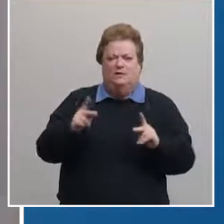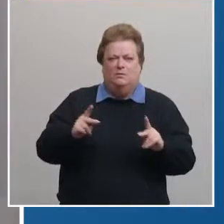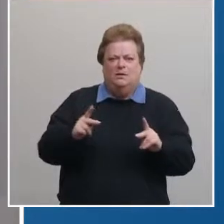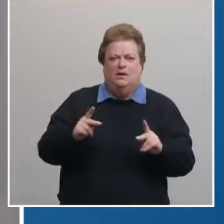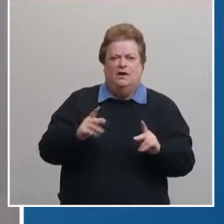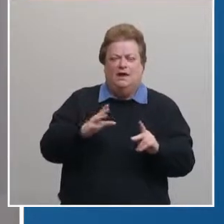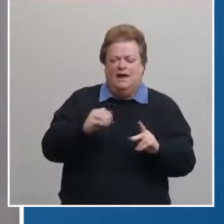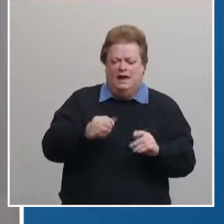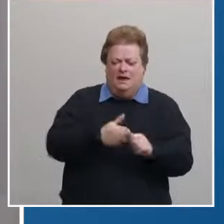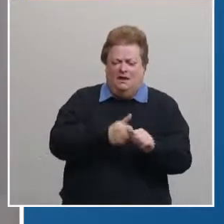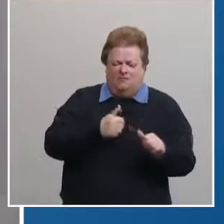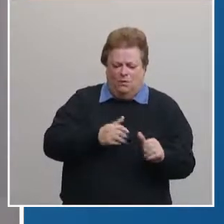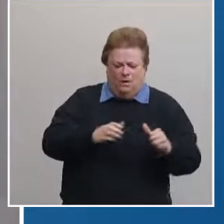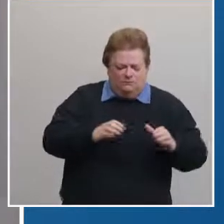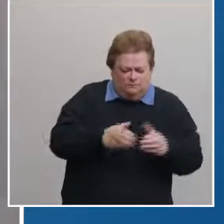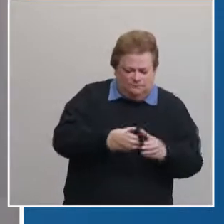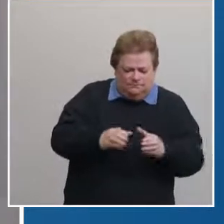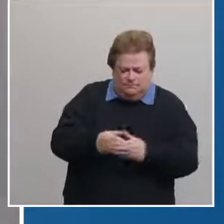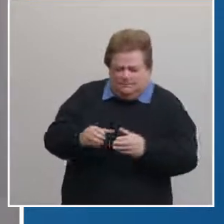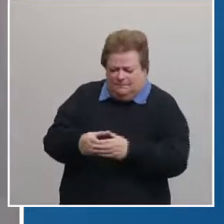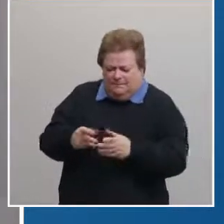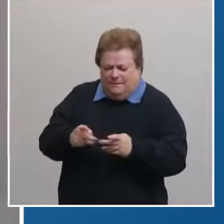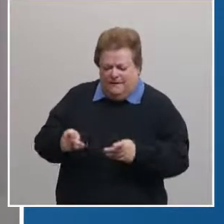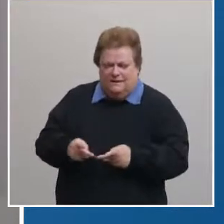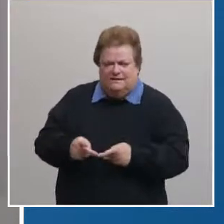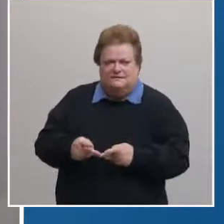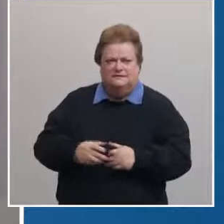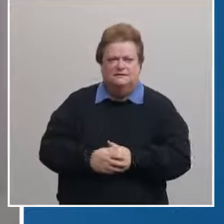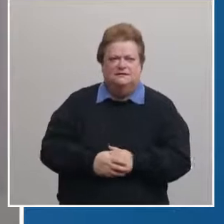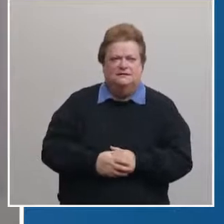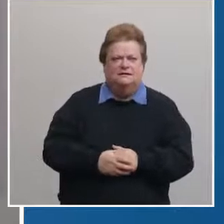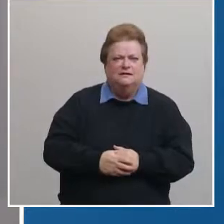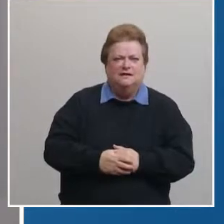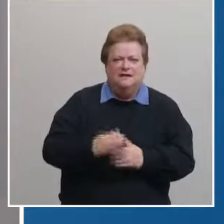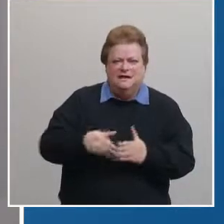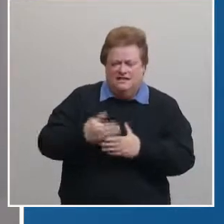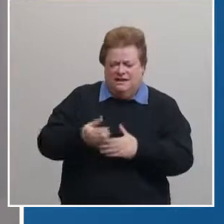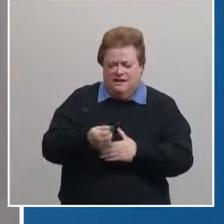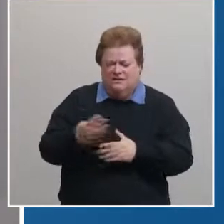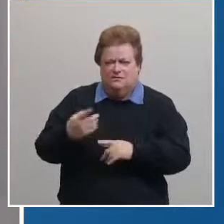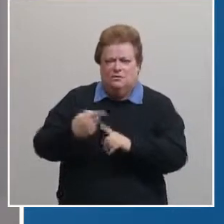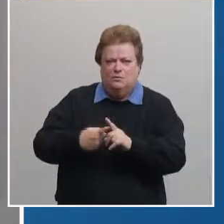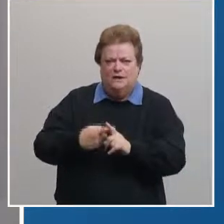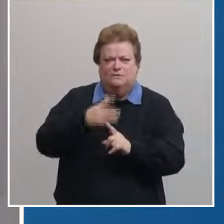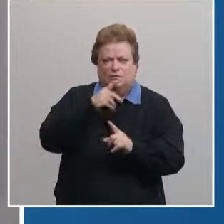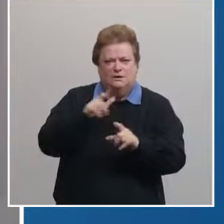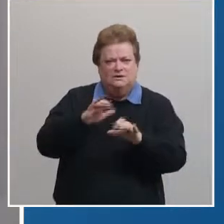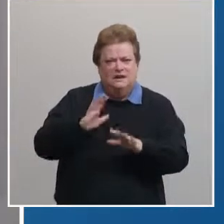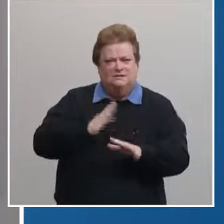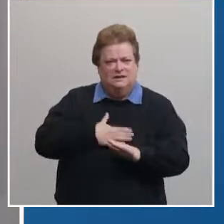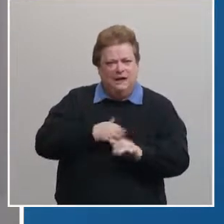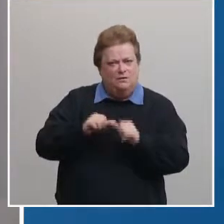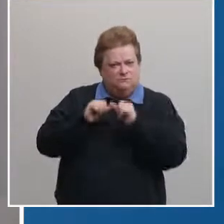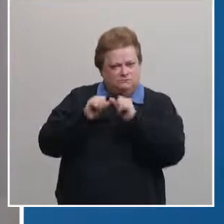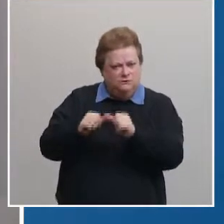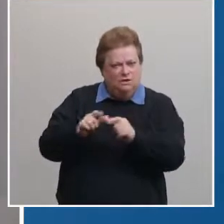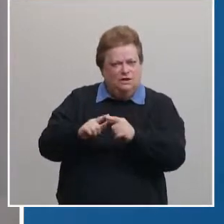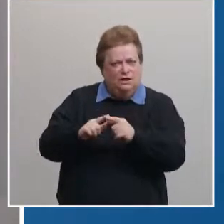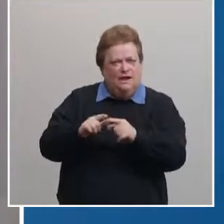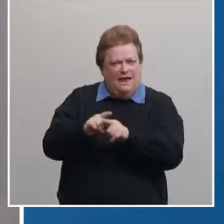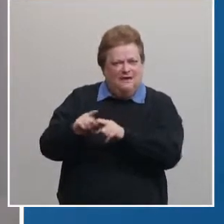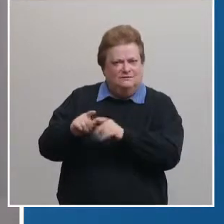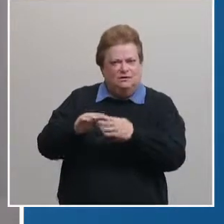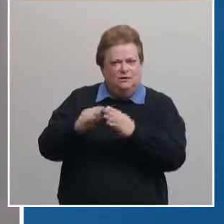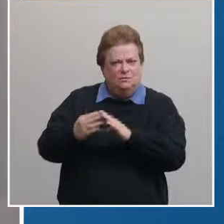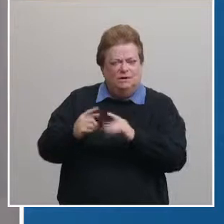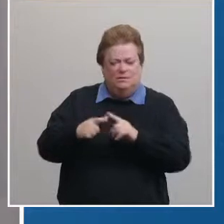crowded places and confined spaces these next few months will test our resolve as a community but I have confidence